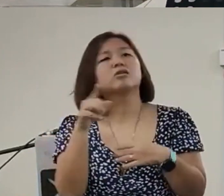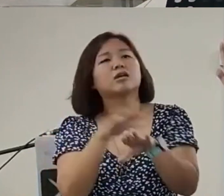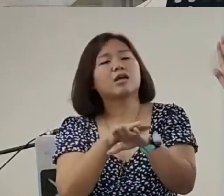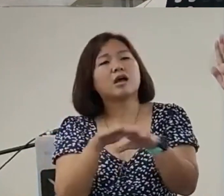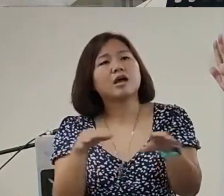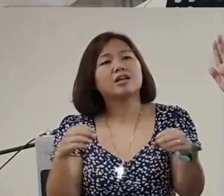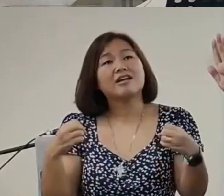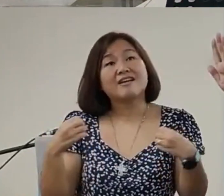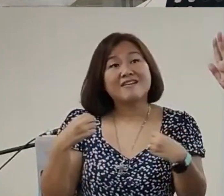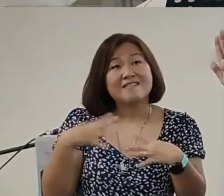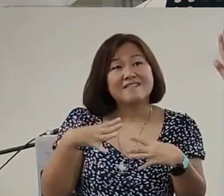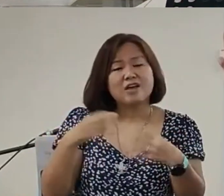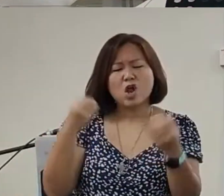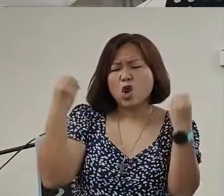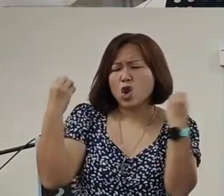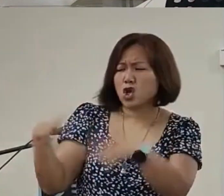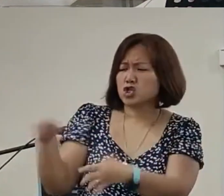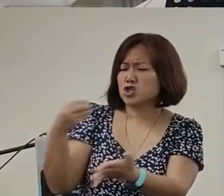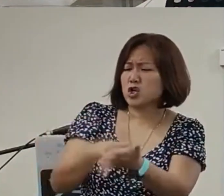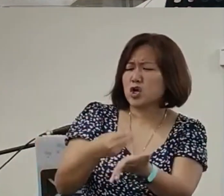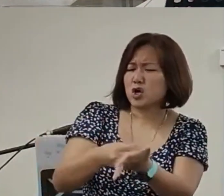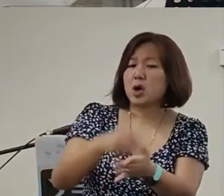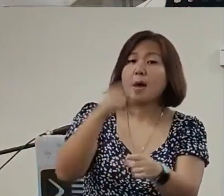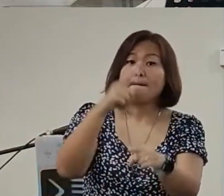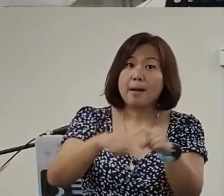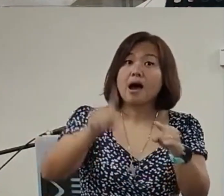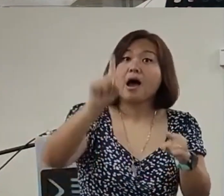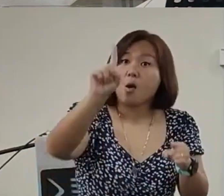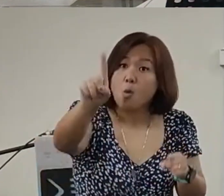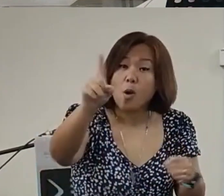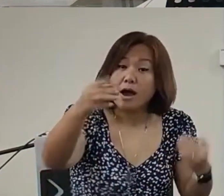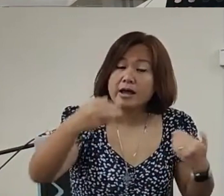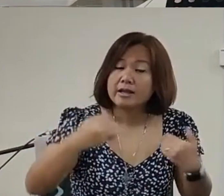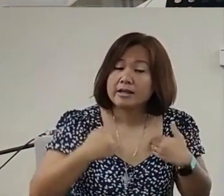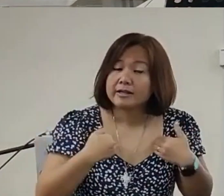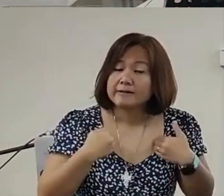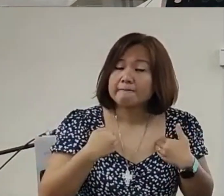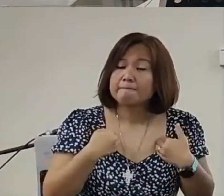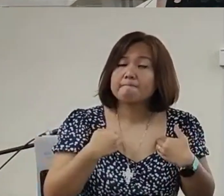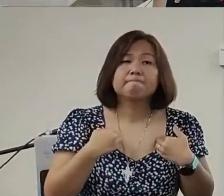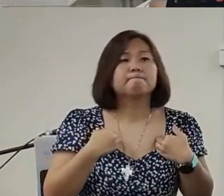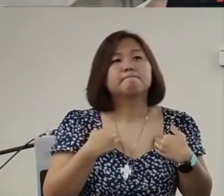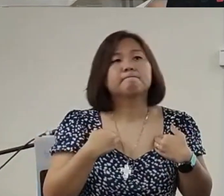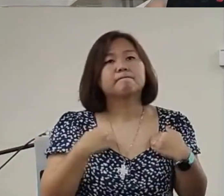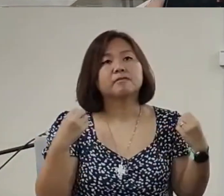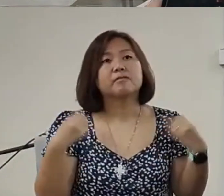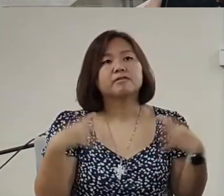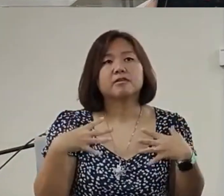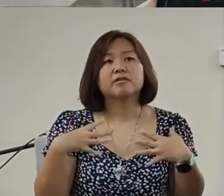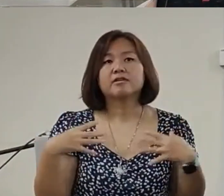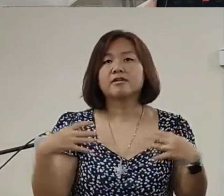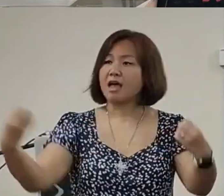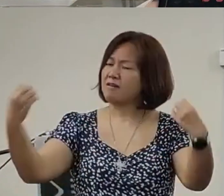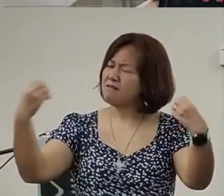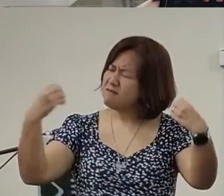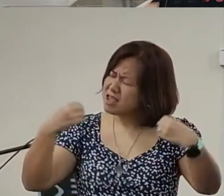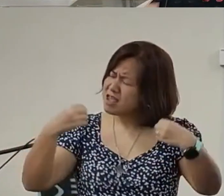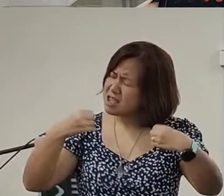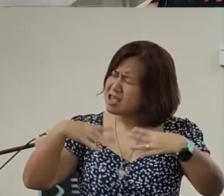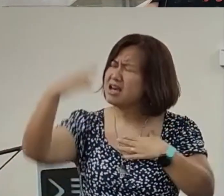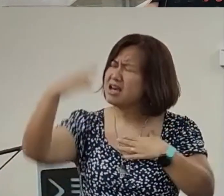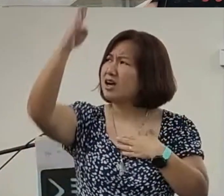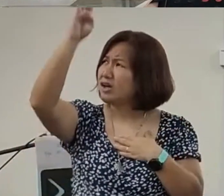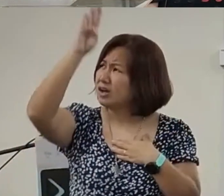cannot fear of losing your money but there must be one fear can someone tell what's that fear fear of the God